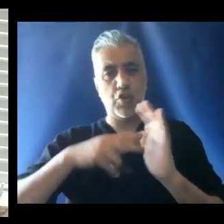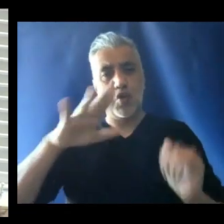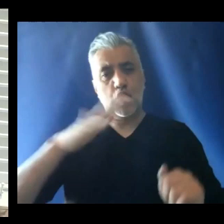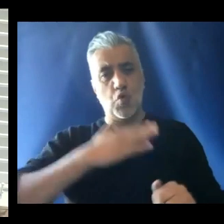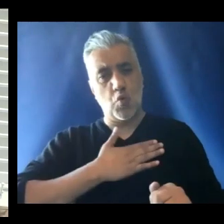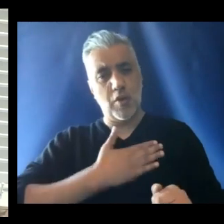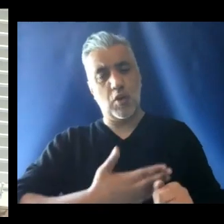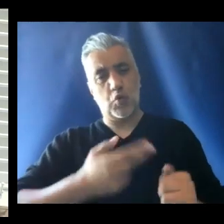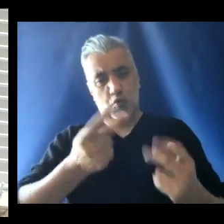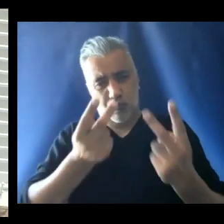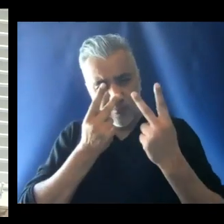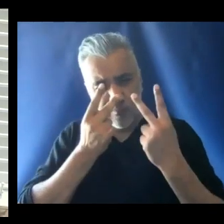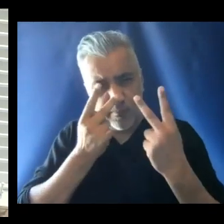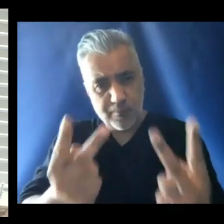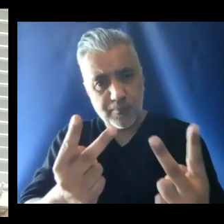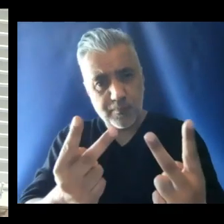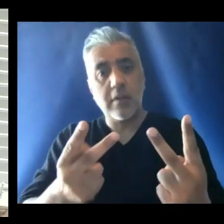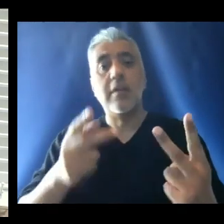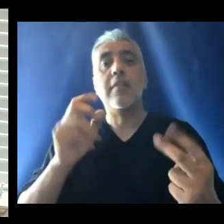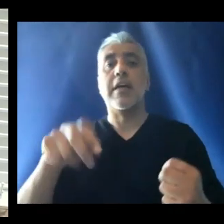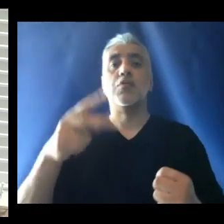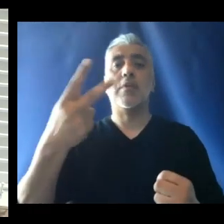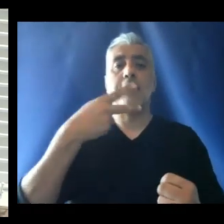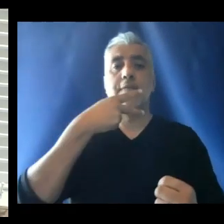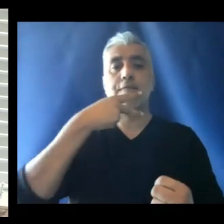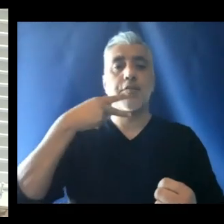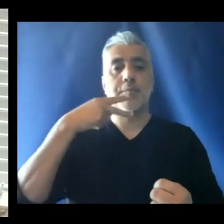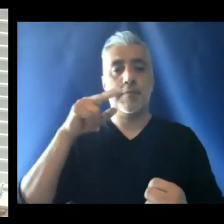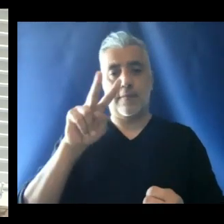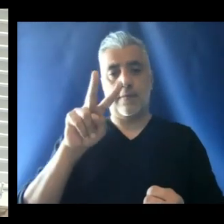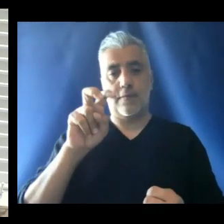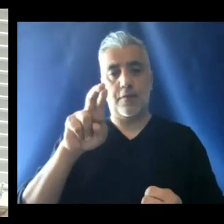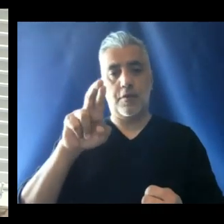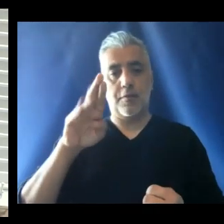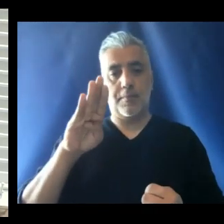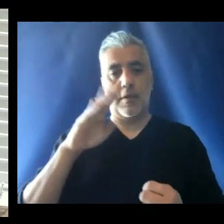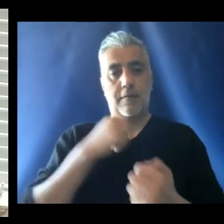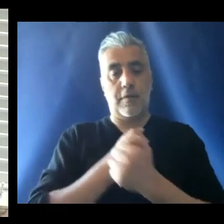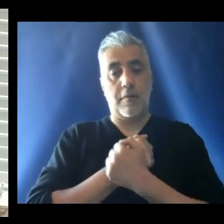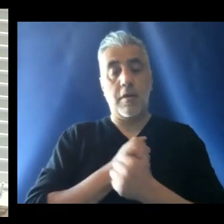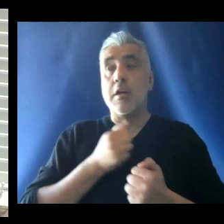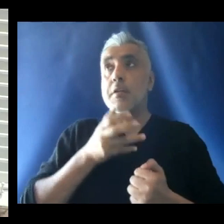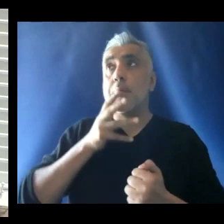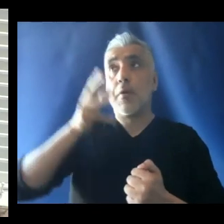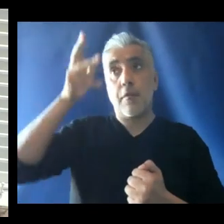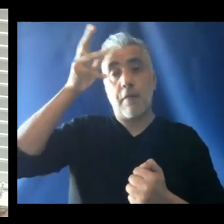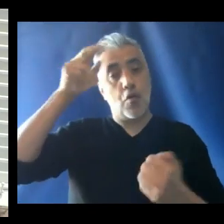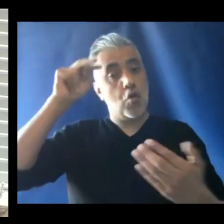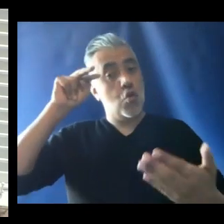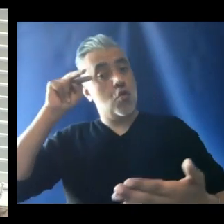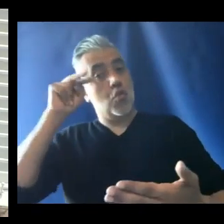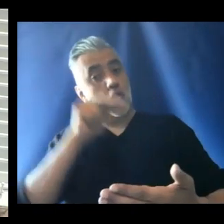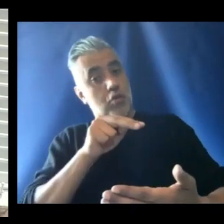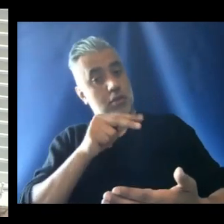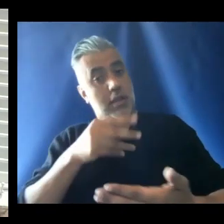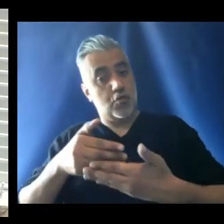For this reason, it is one of the verbs of love. A mother and father look at their child.